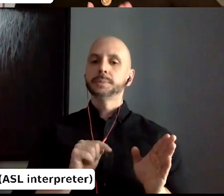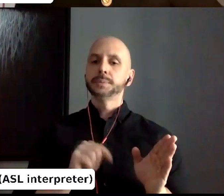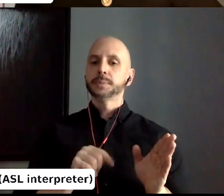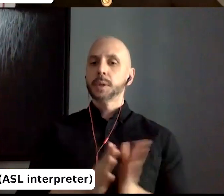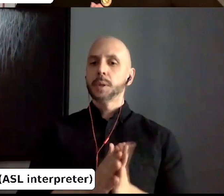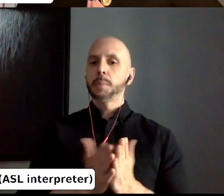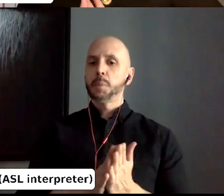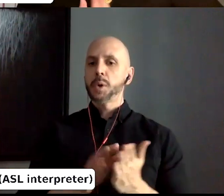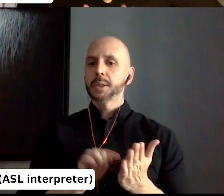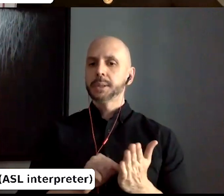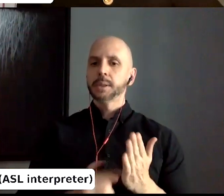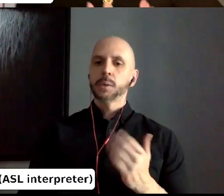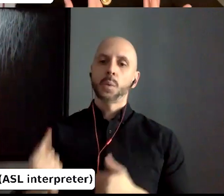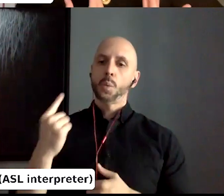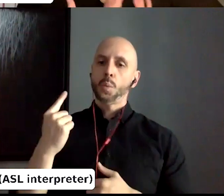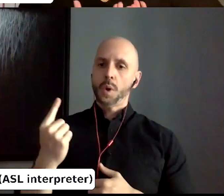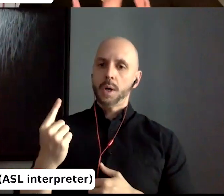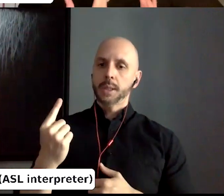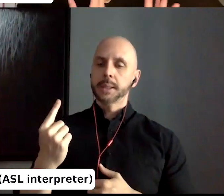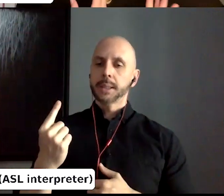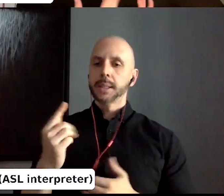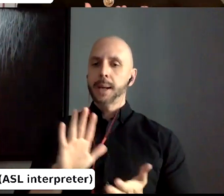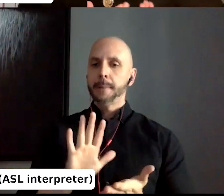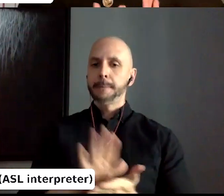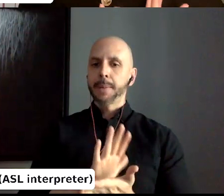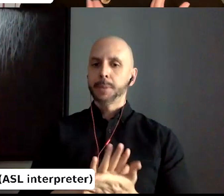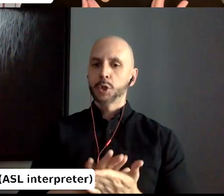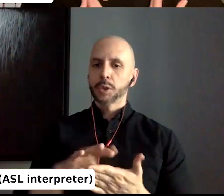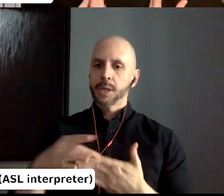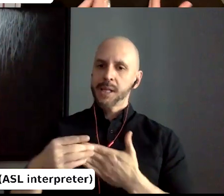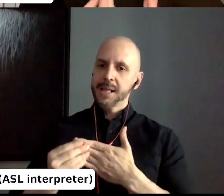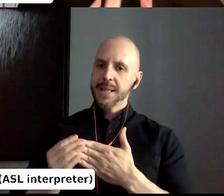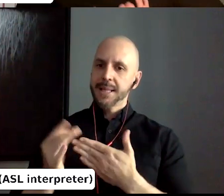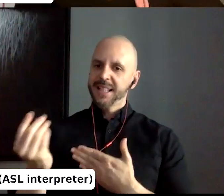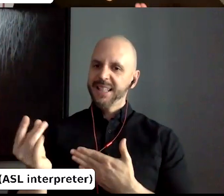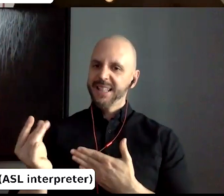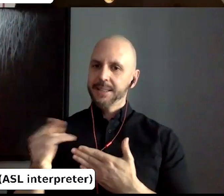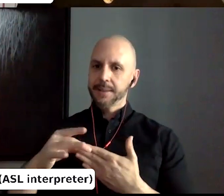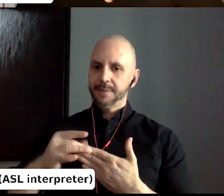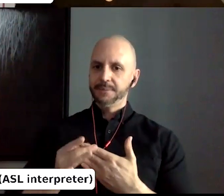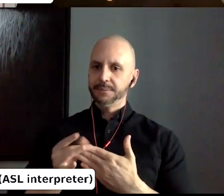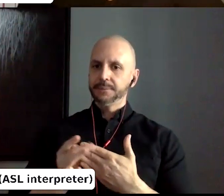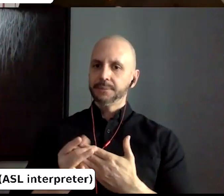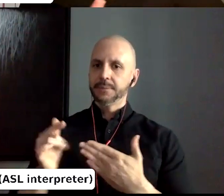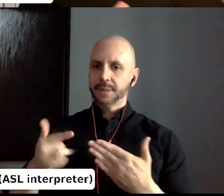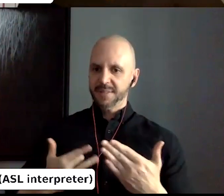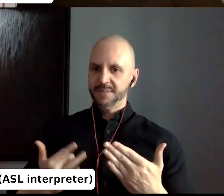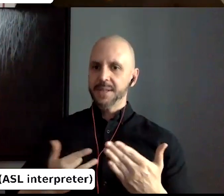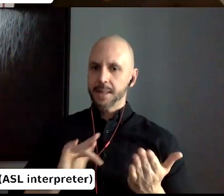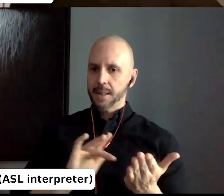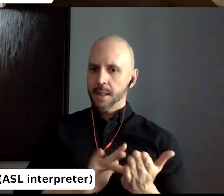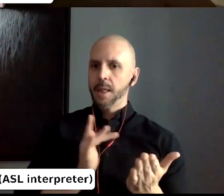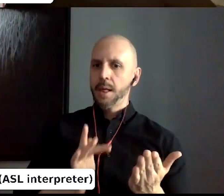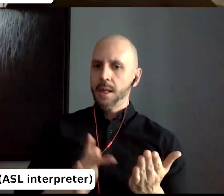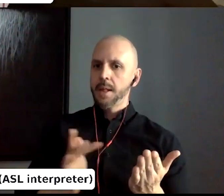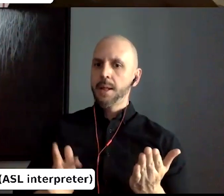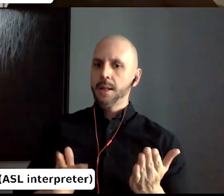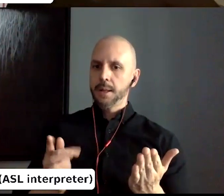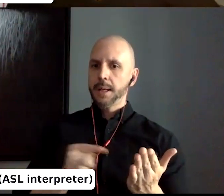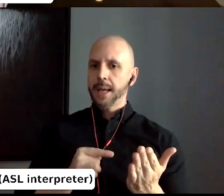the book and, and what paper means and, and what accessibility is and what working together is. And, um,